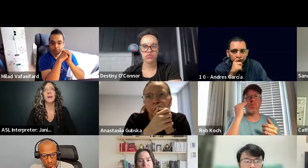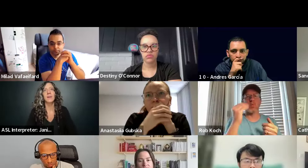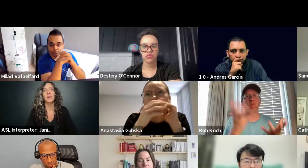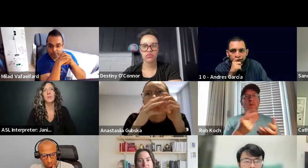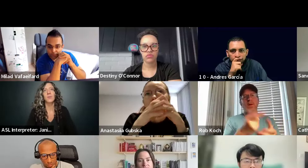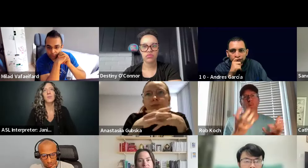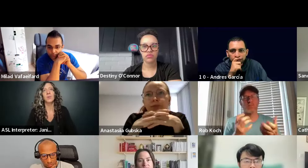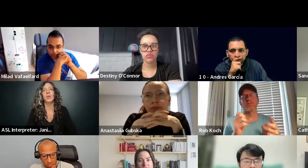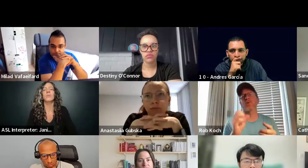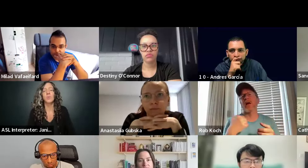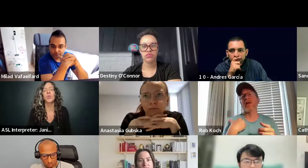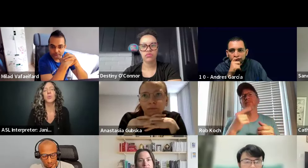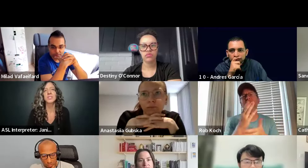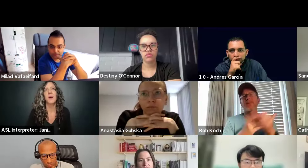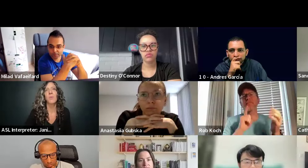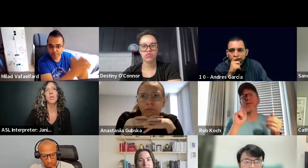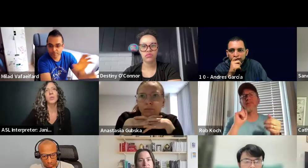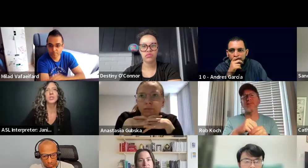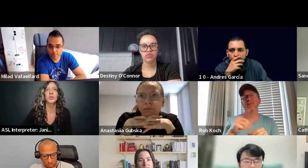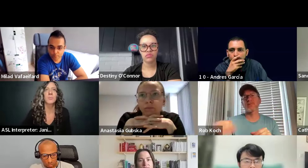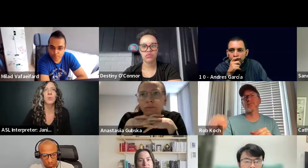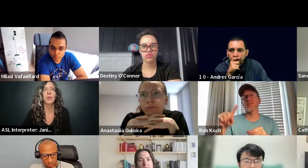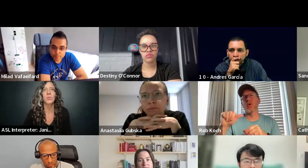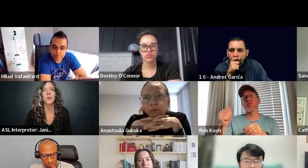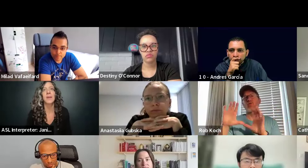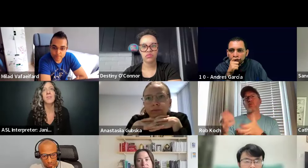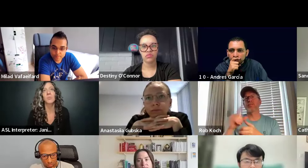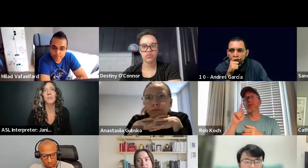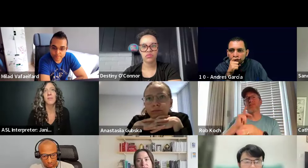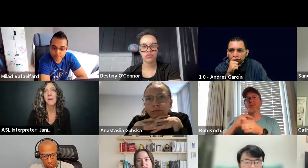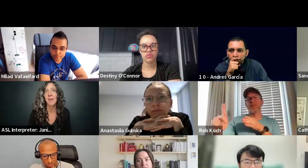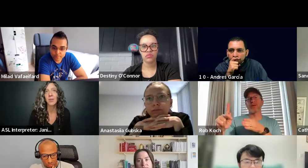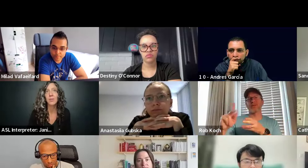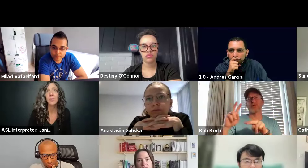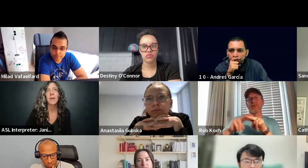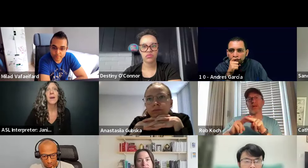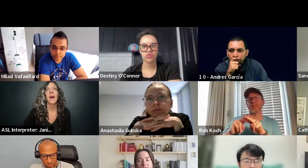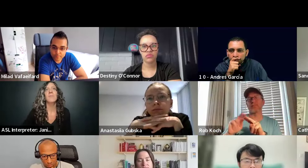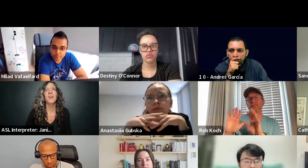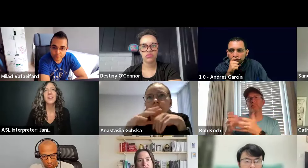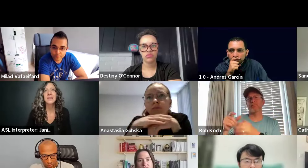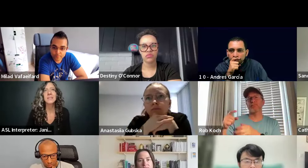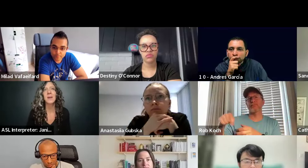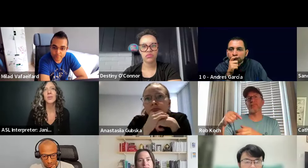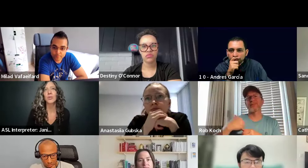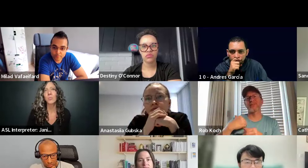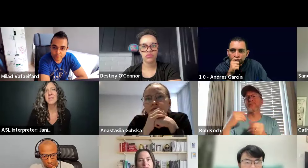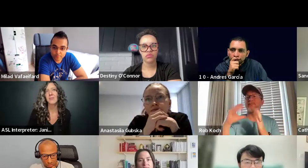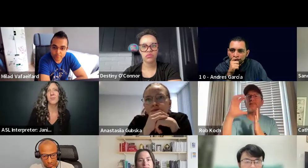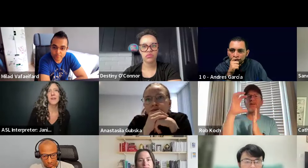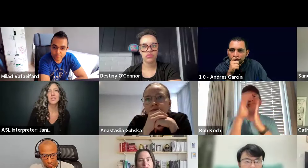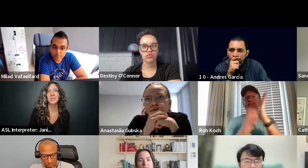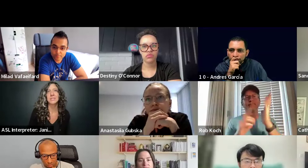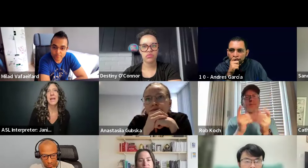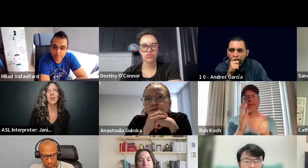you know, your question about what you wish your employer would have known before they met you. There is another group,